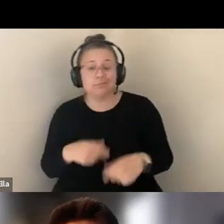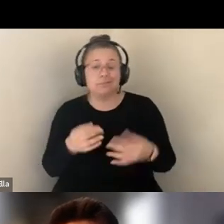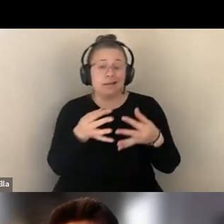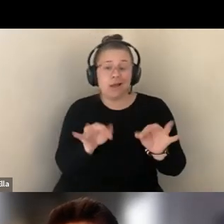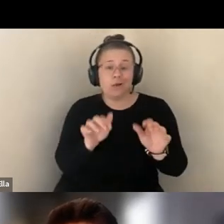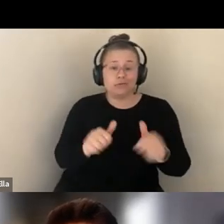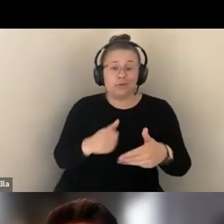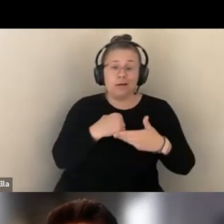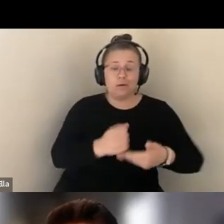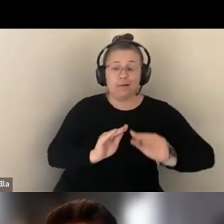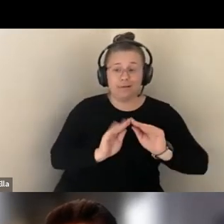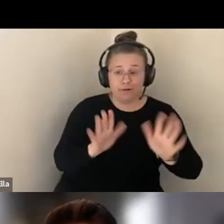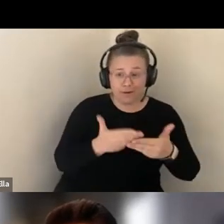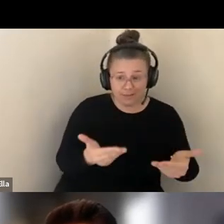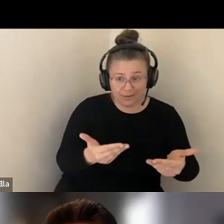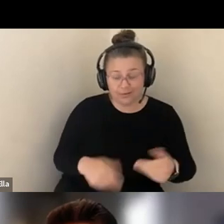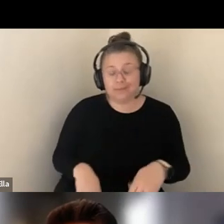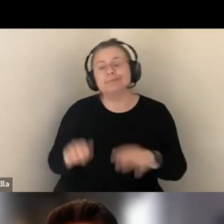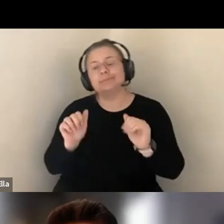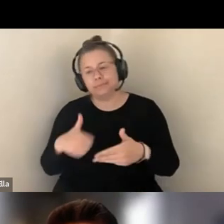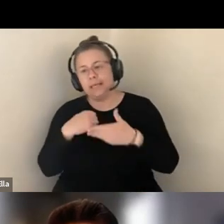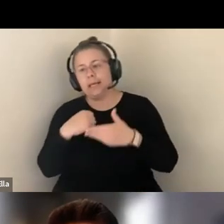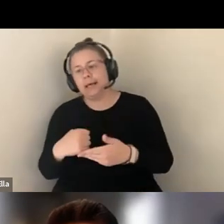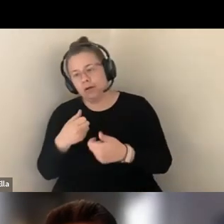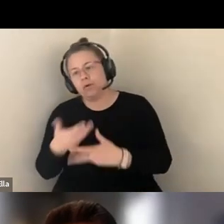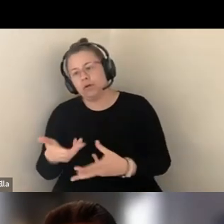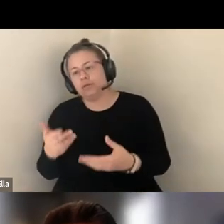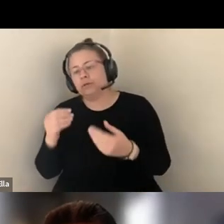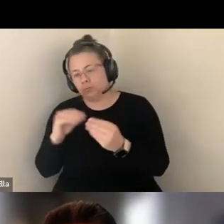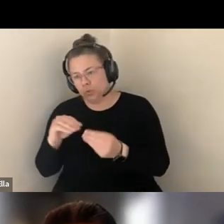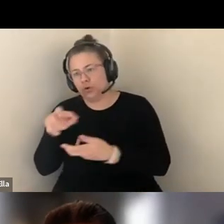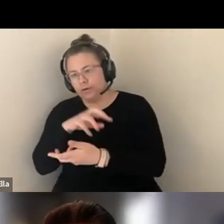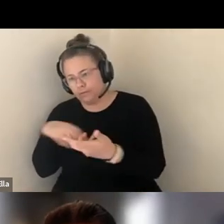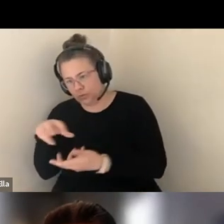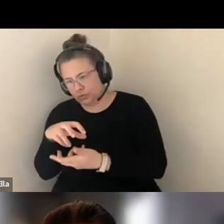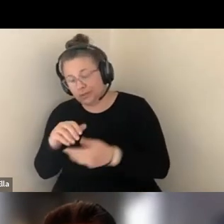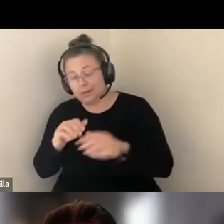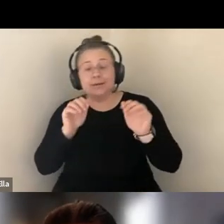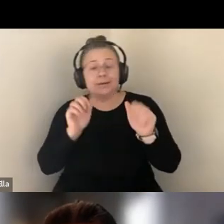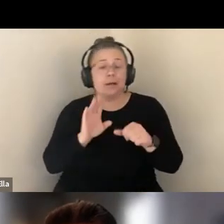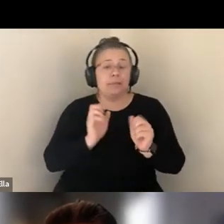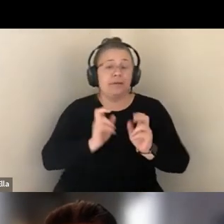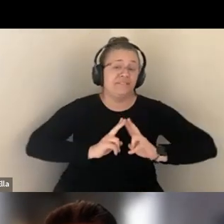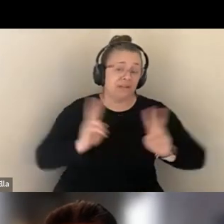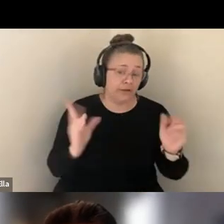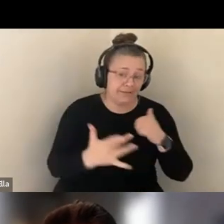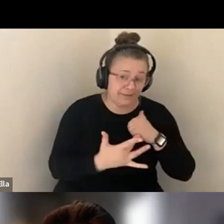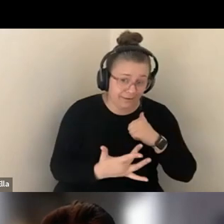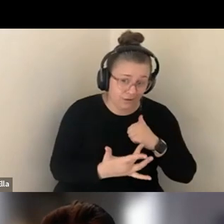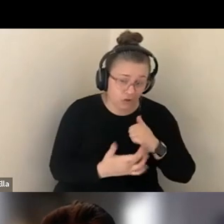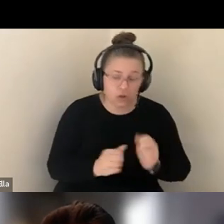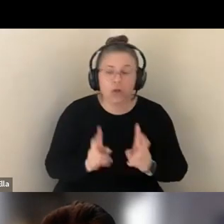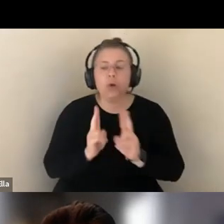OF LANGUAGE AND PARTICULARLY WITH GENETICS, WHERE LANGUAGE CAN GET QUITE TECHNICAL AND ALSO CAN BE OPAQUE. SO REBECCA, YOU WANT TO START OFF ON